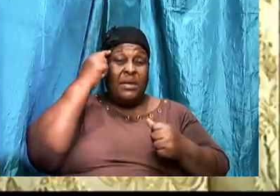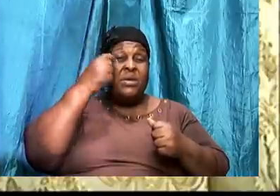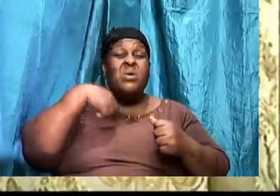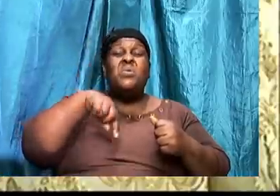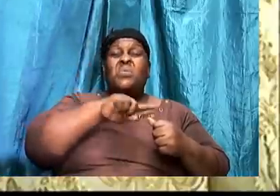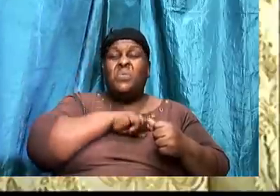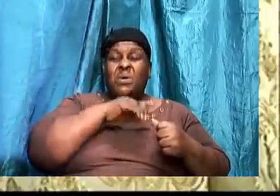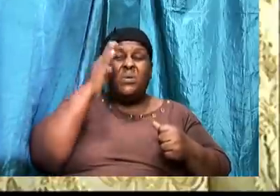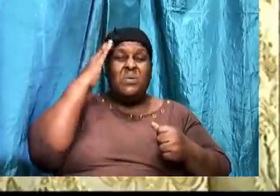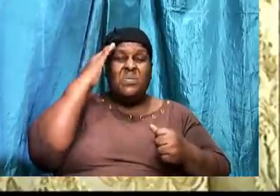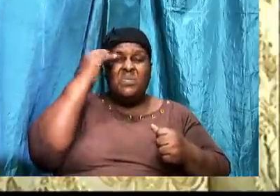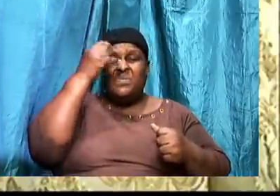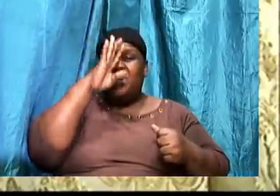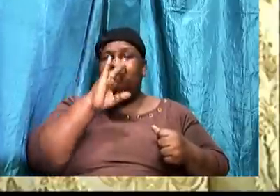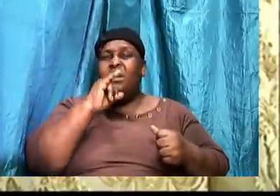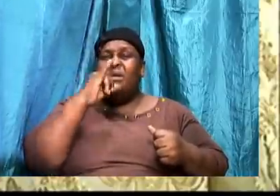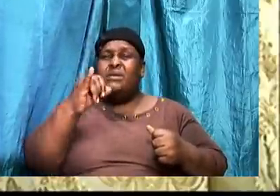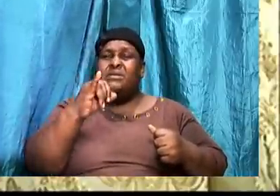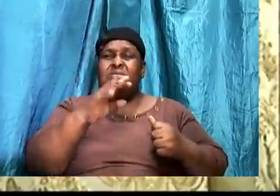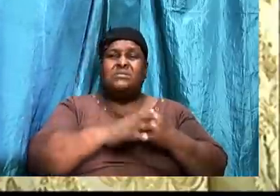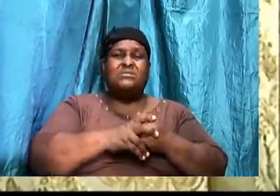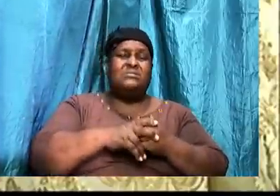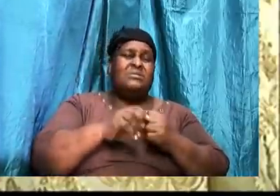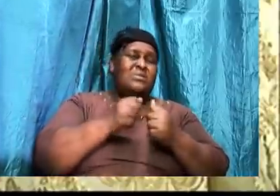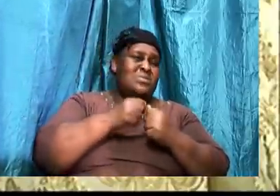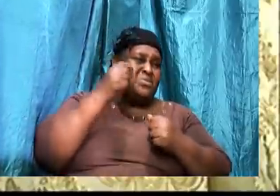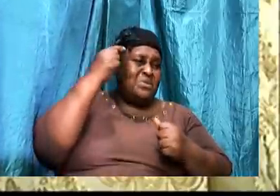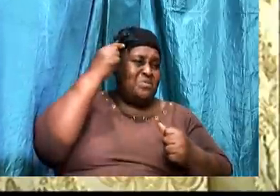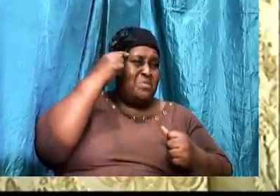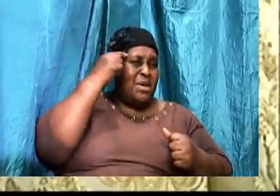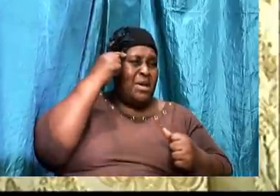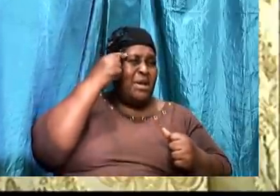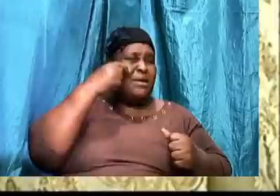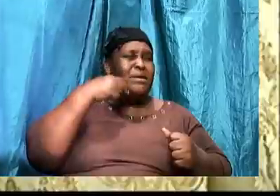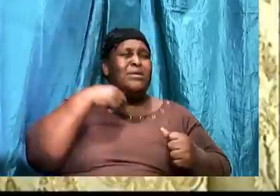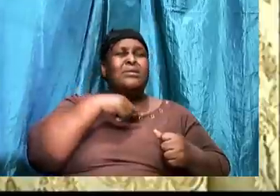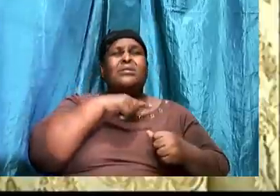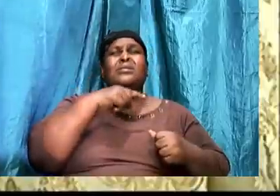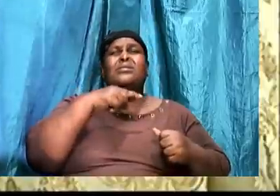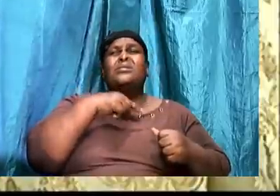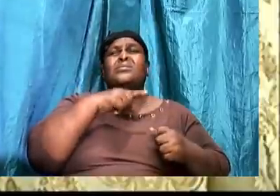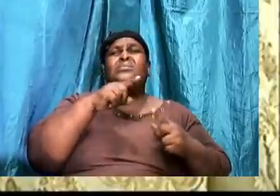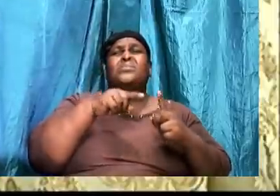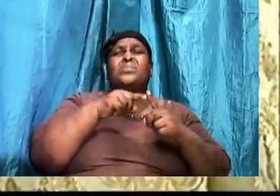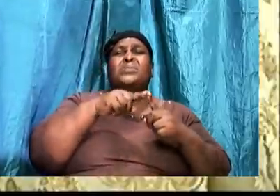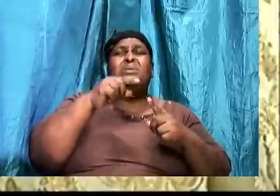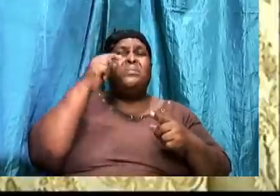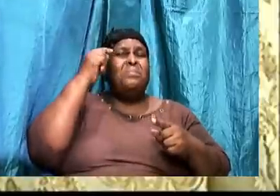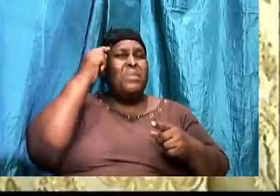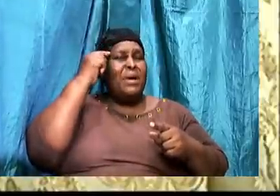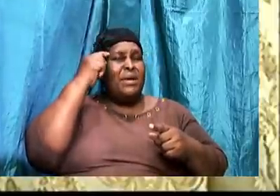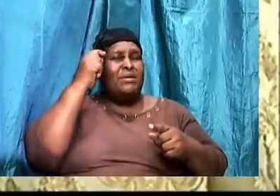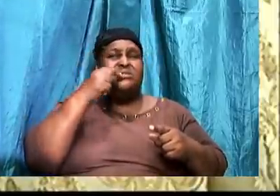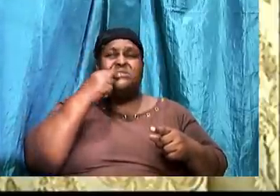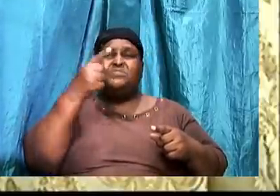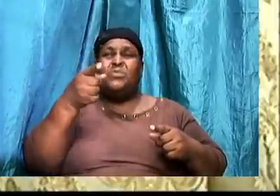it gets more interesting when the word is spoken because when the word is spoken, it gets into the mind.